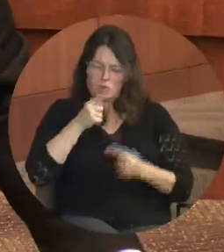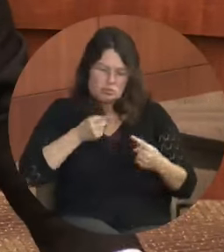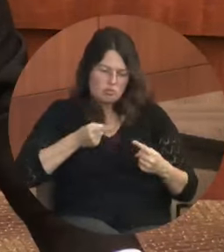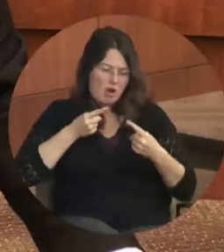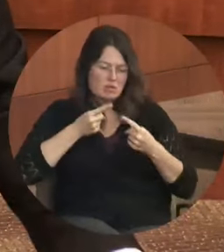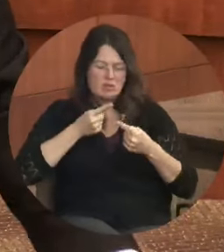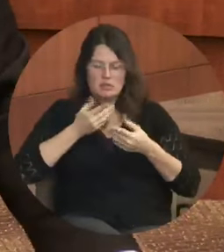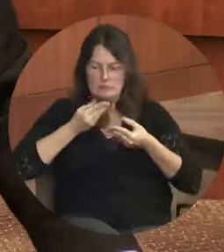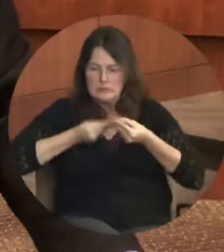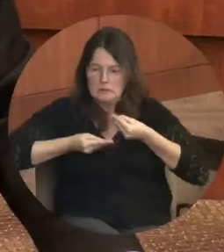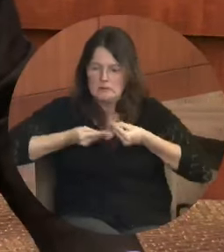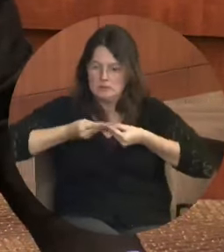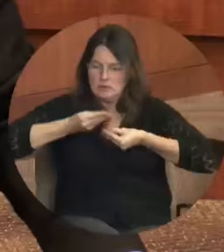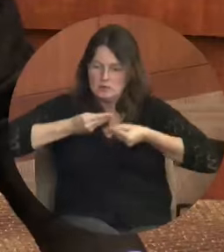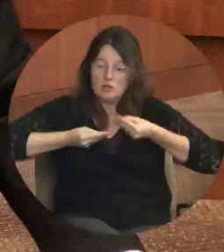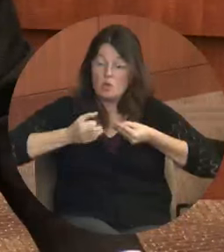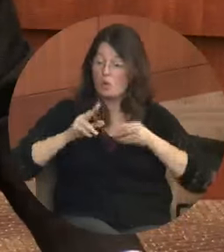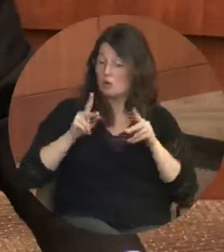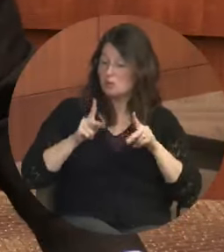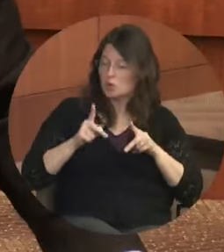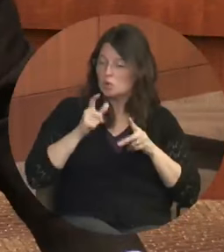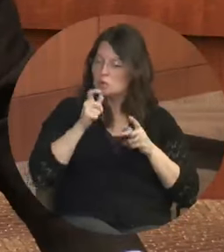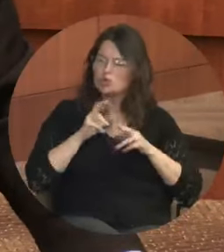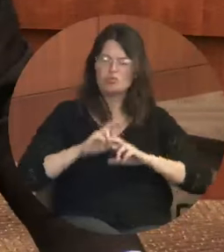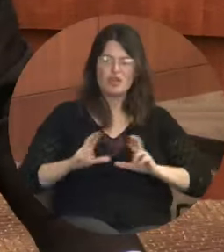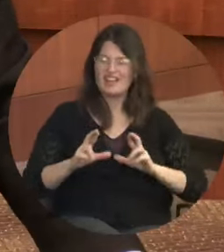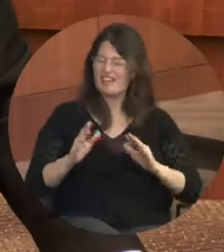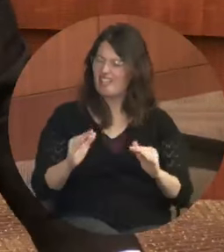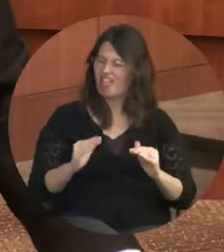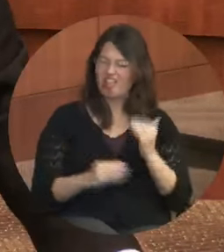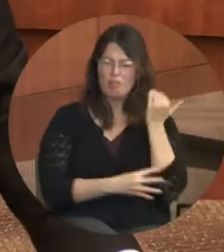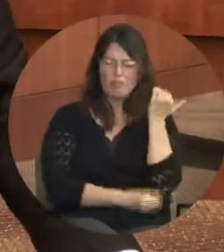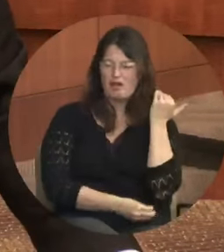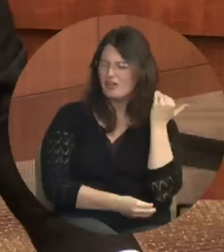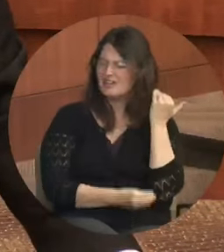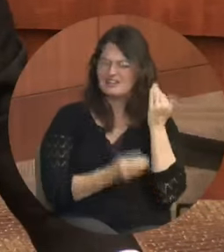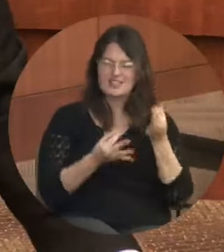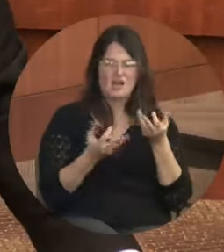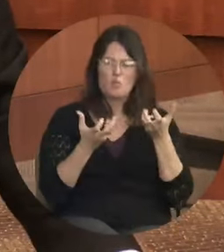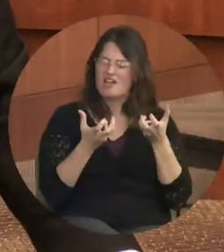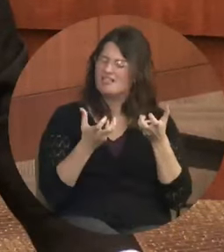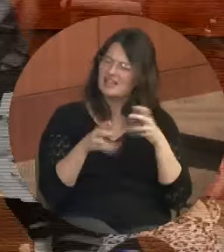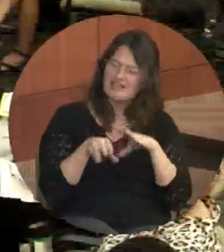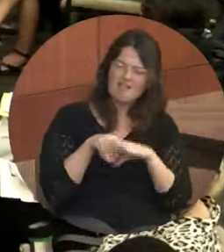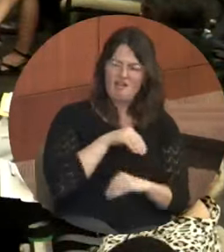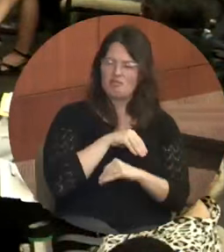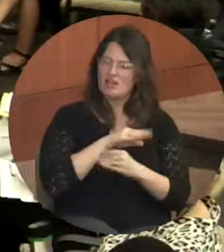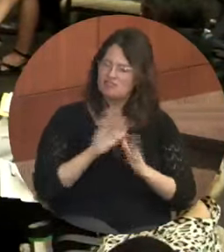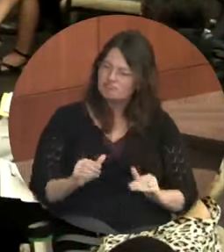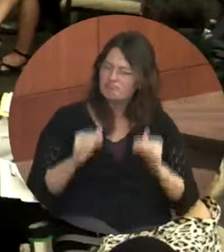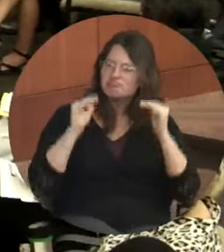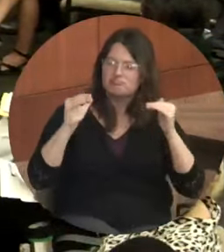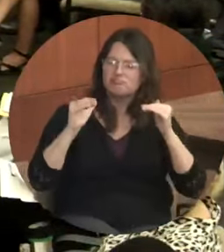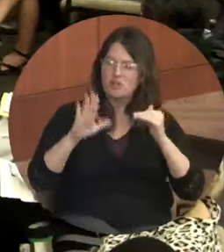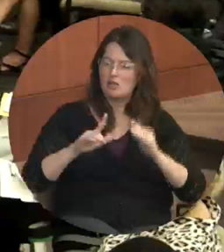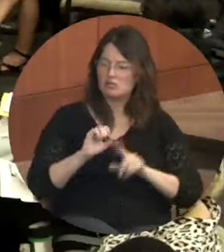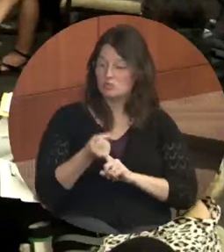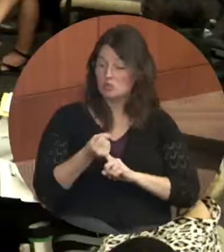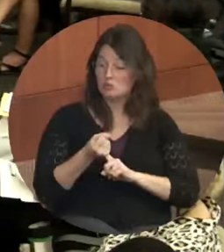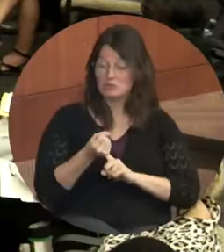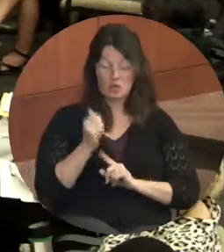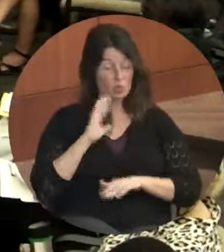or to the person wanting to break out of poverty and just doesn't know how. We owe all of them our best efforts.